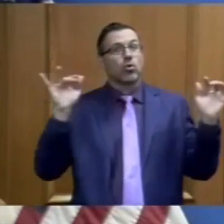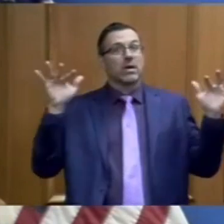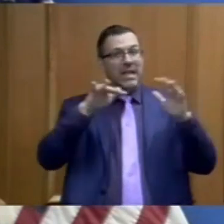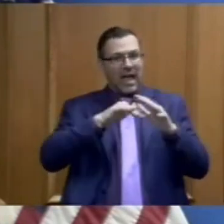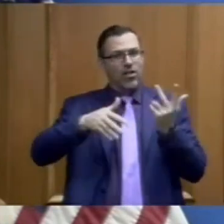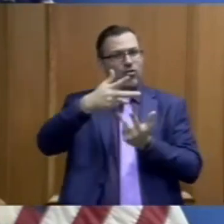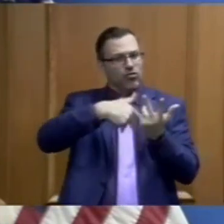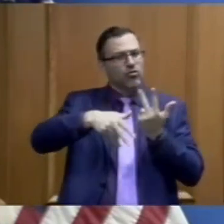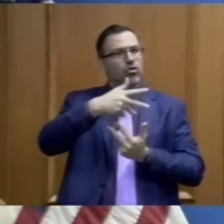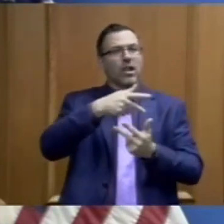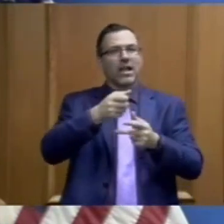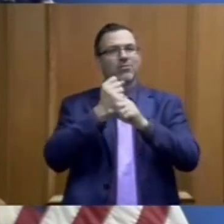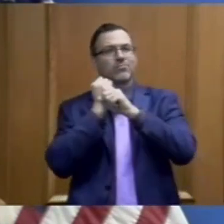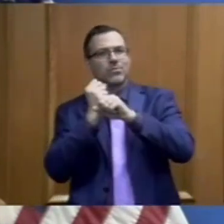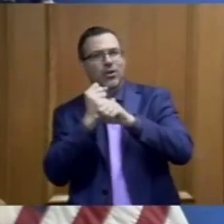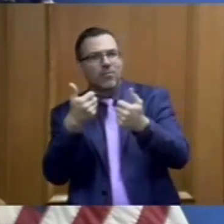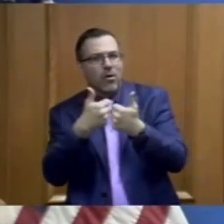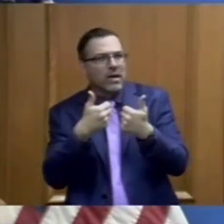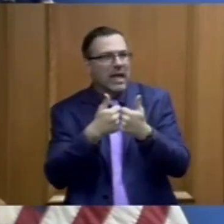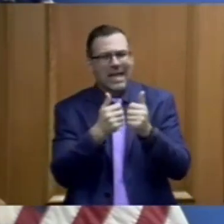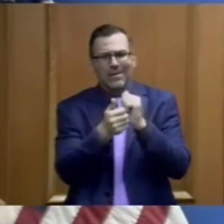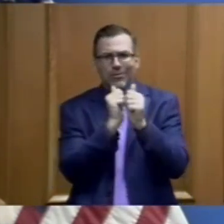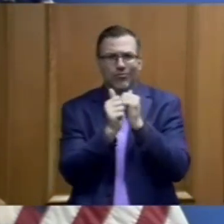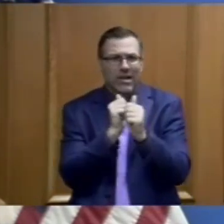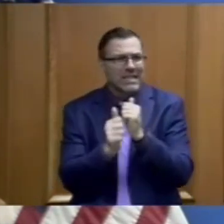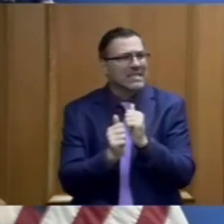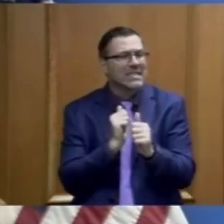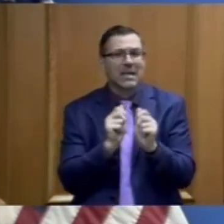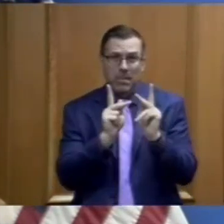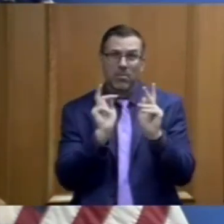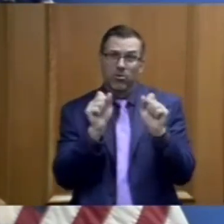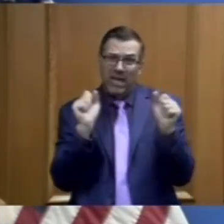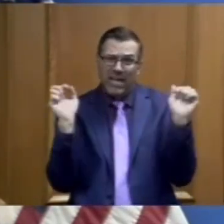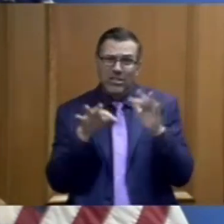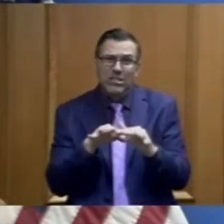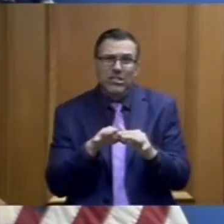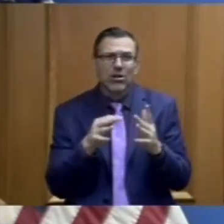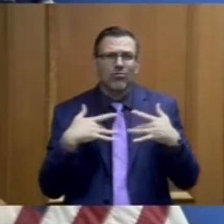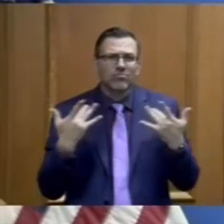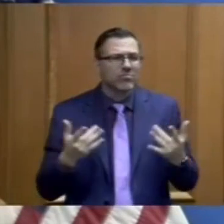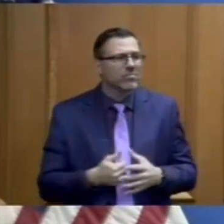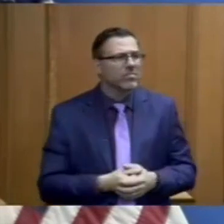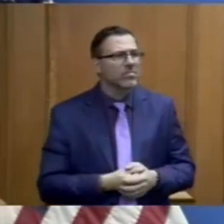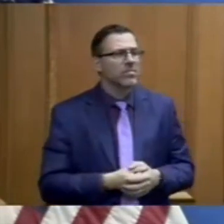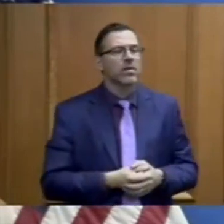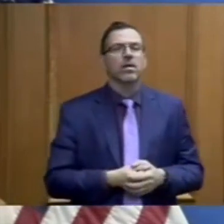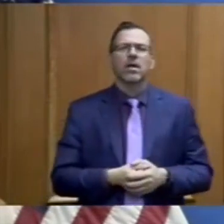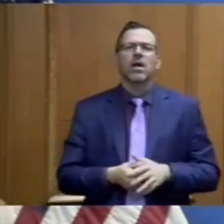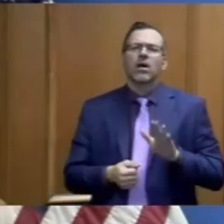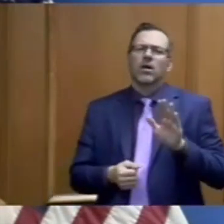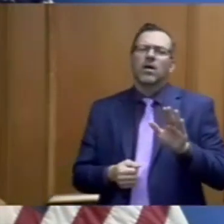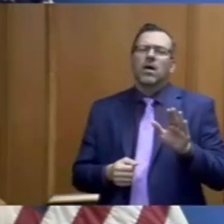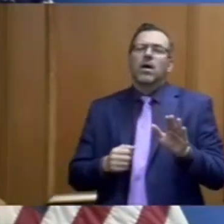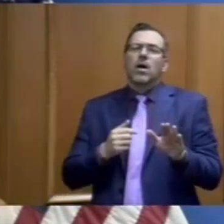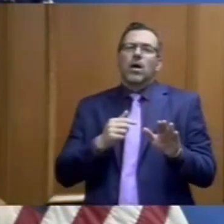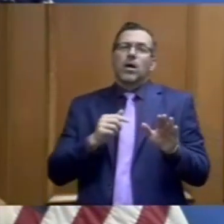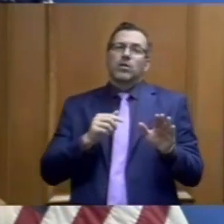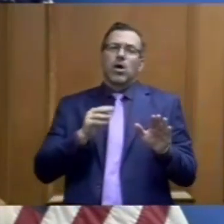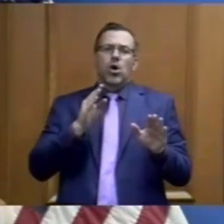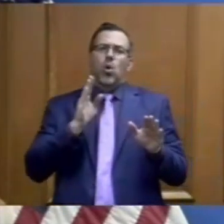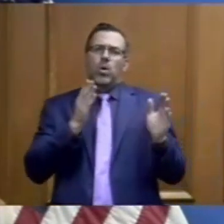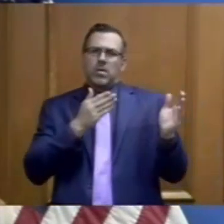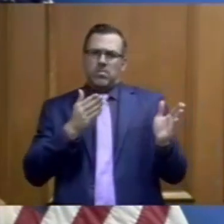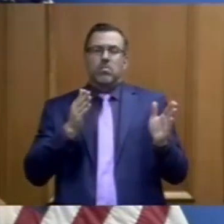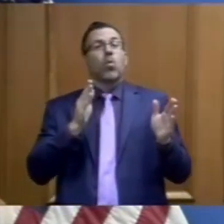softball games, races, things like that. Can you speak to those big-picture questions? Yeah, we plan to keep the same